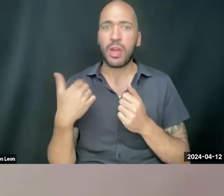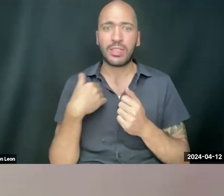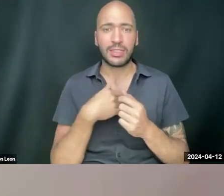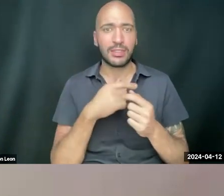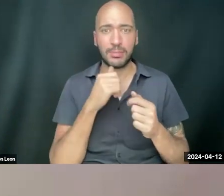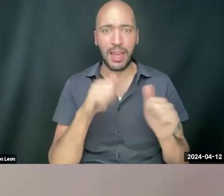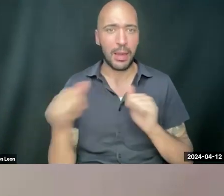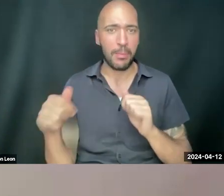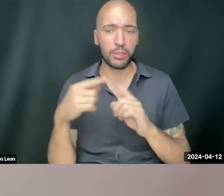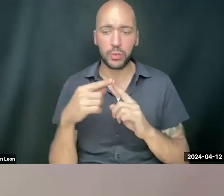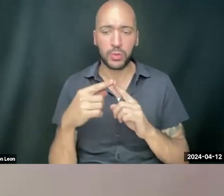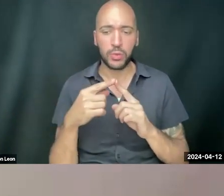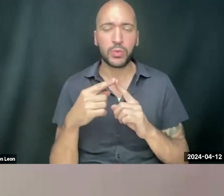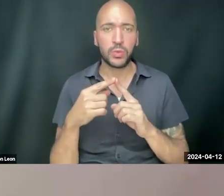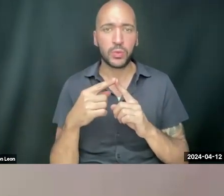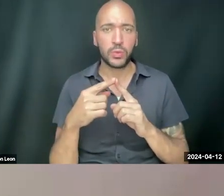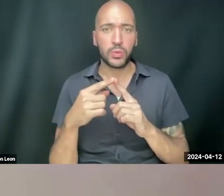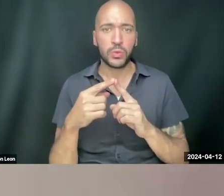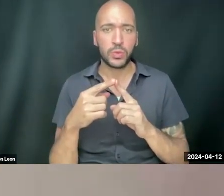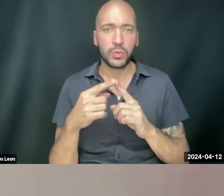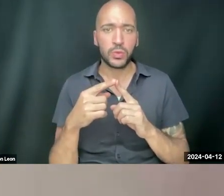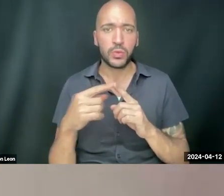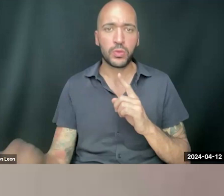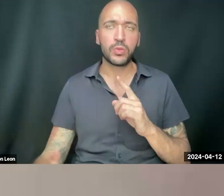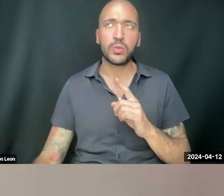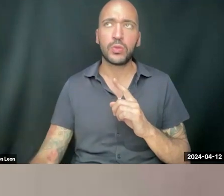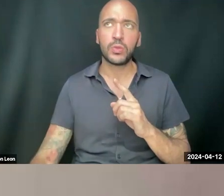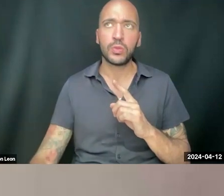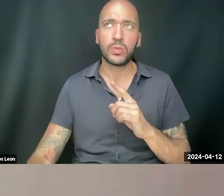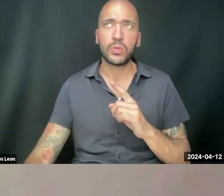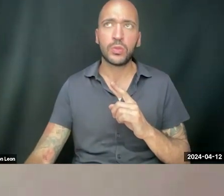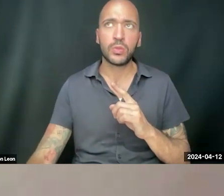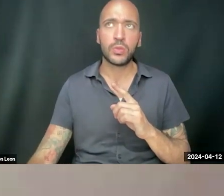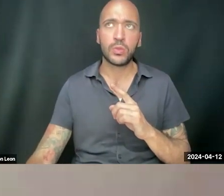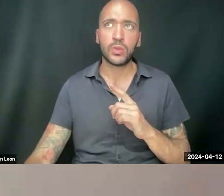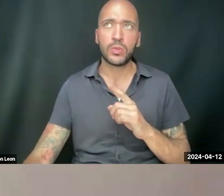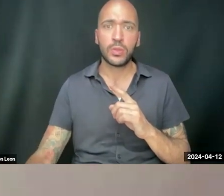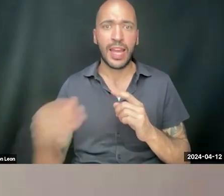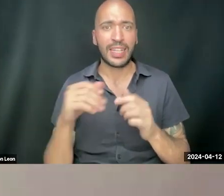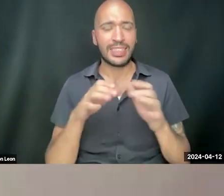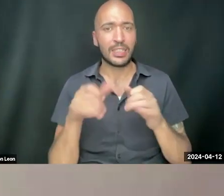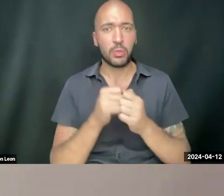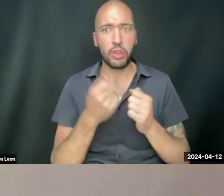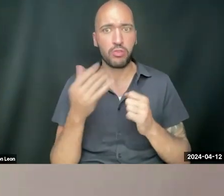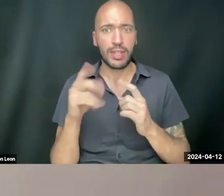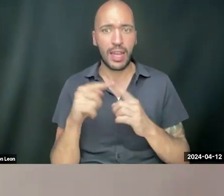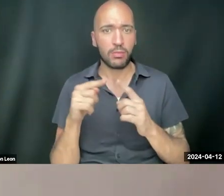to regulate our emotions and deal with our burnout. And